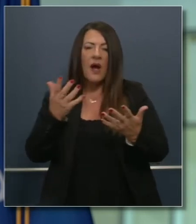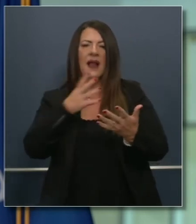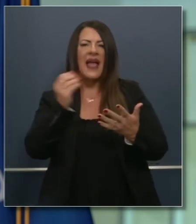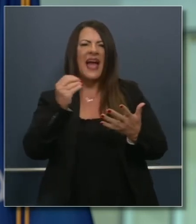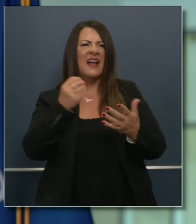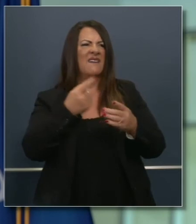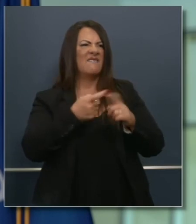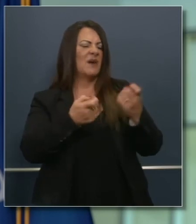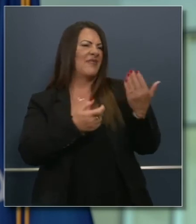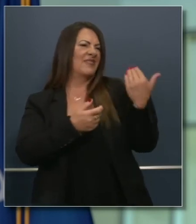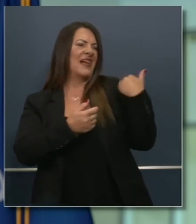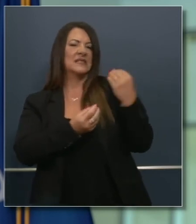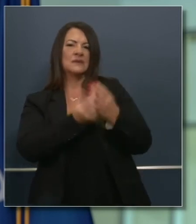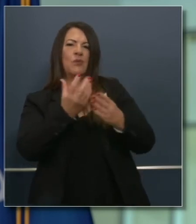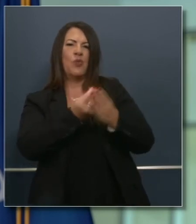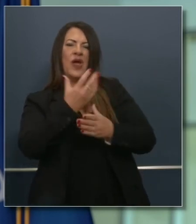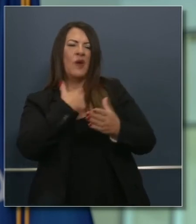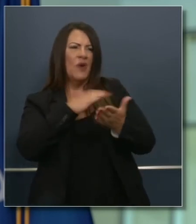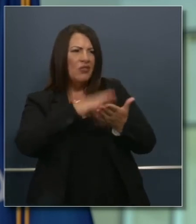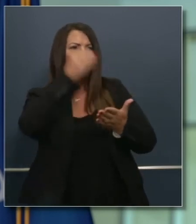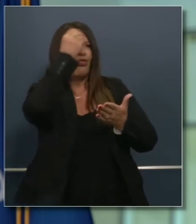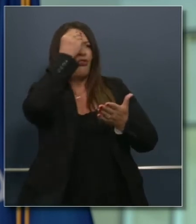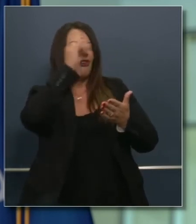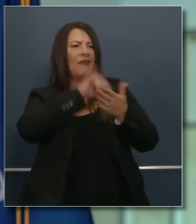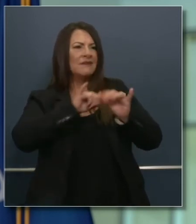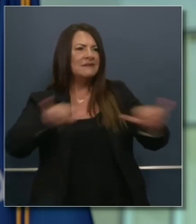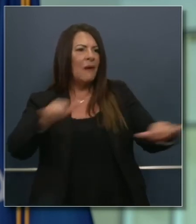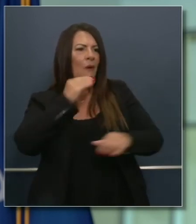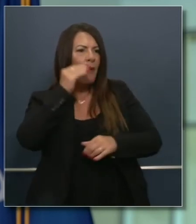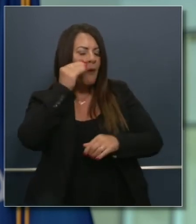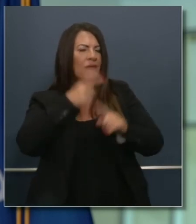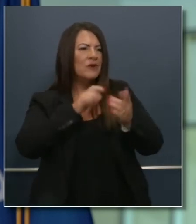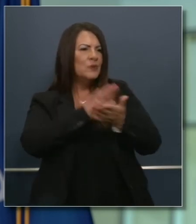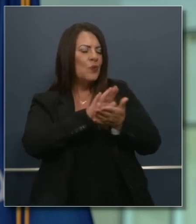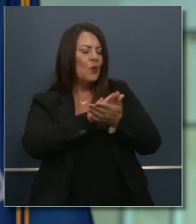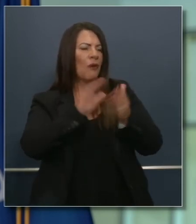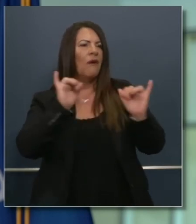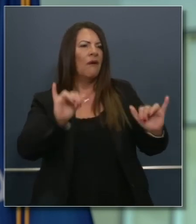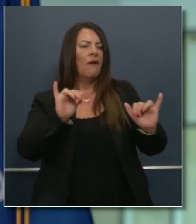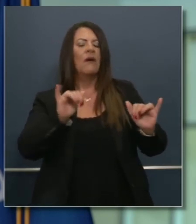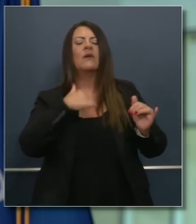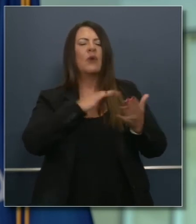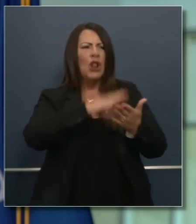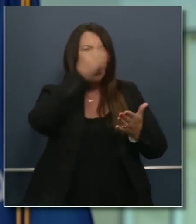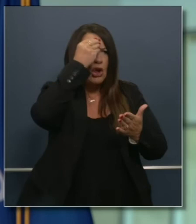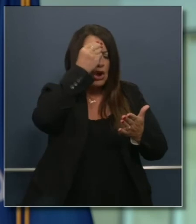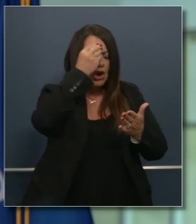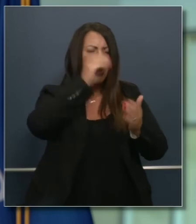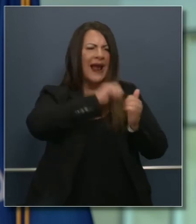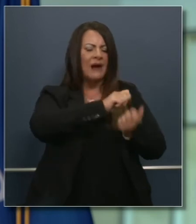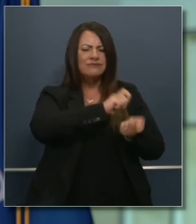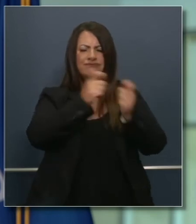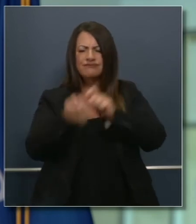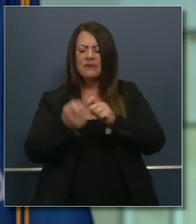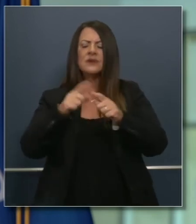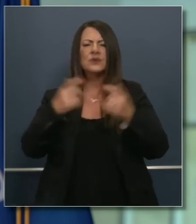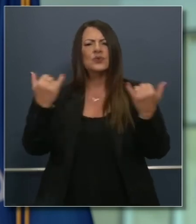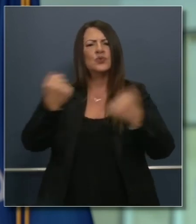spring session recognition that good enough never is that everything we're putting out here today we recognize